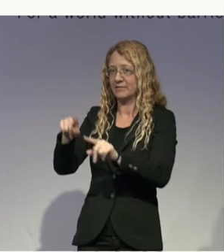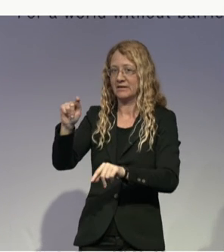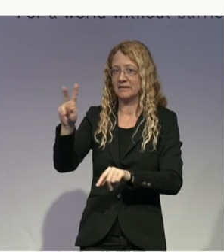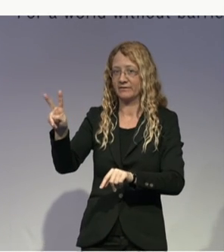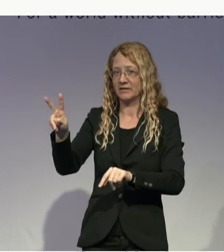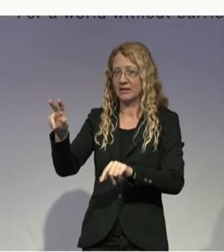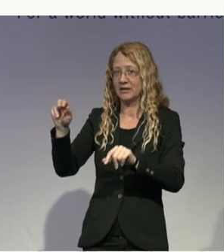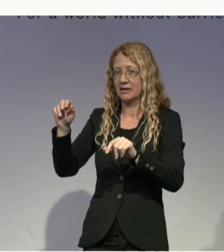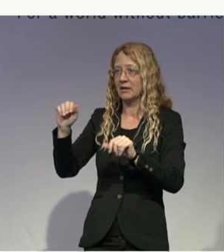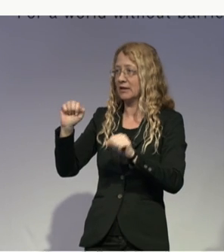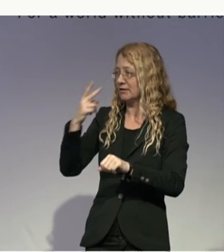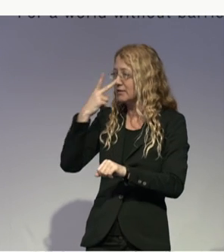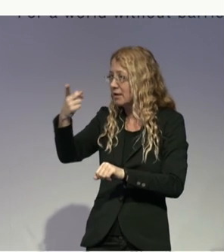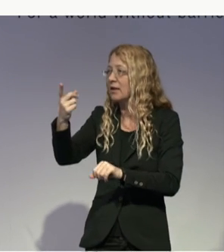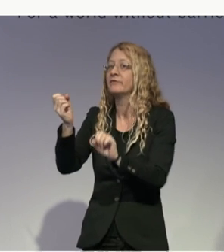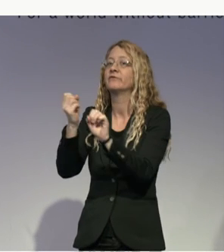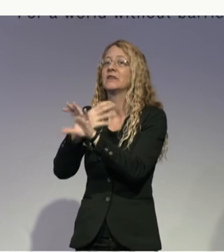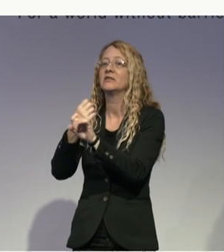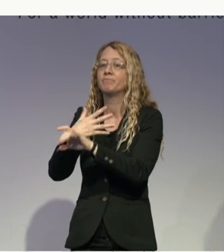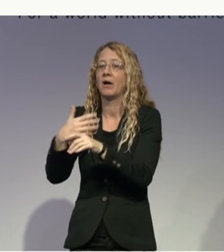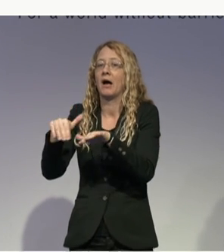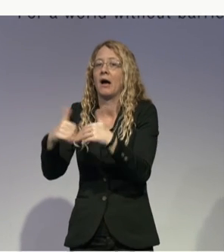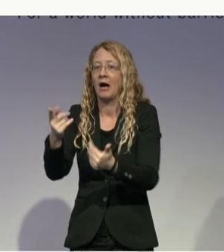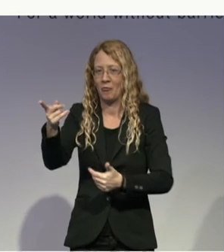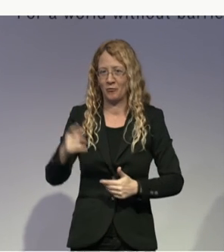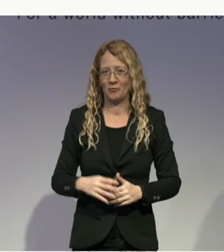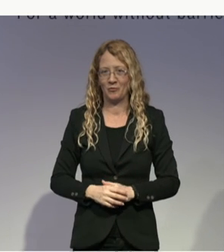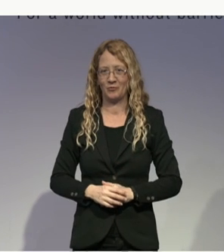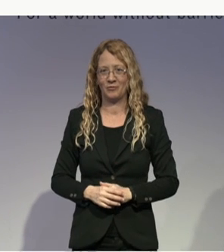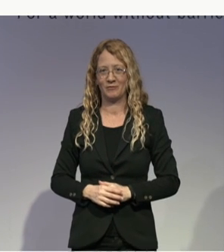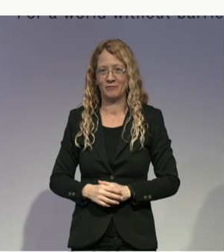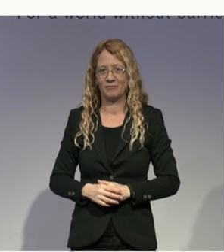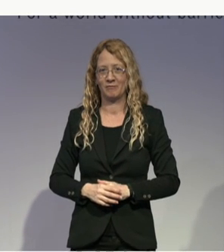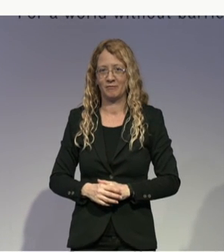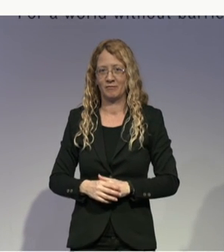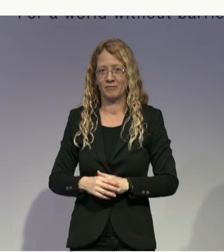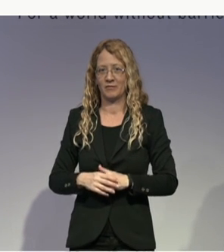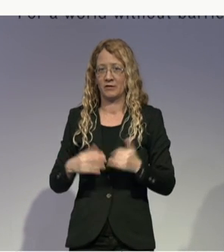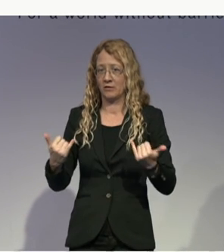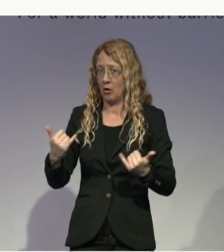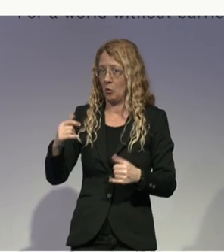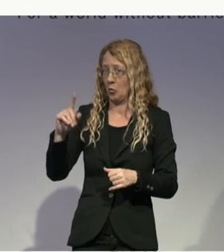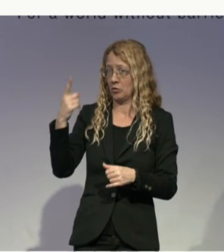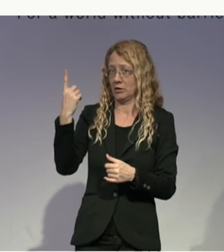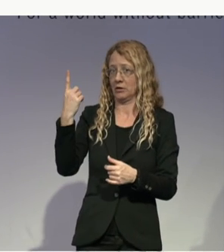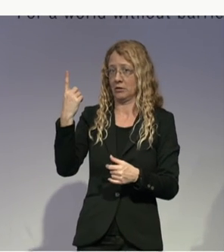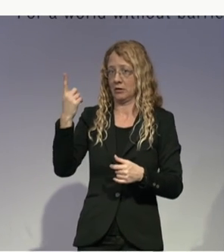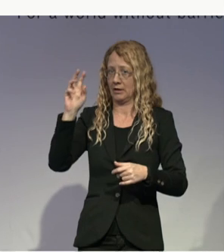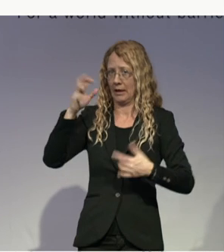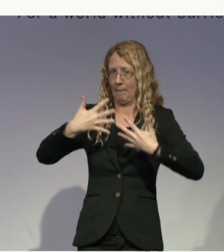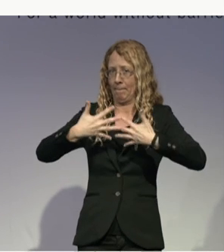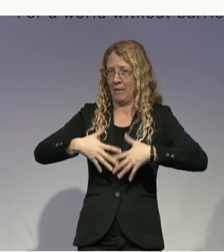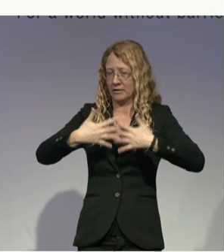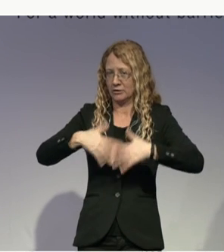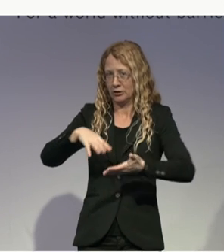of the pilot, we are just using machine learning. So we are detecting, collecting all this large amount of